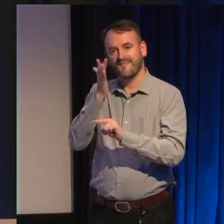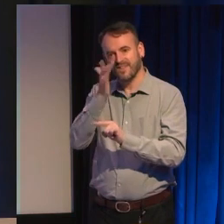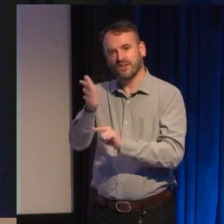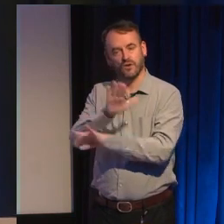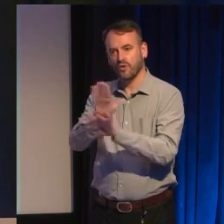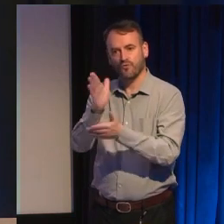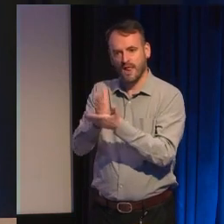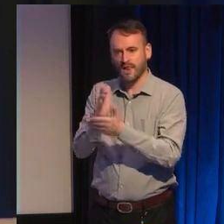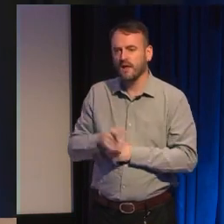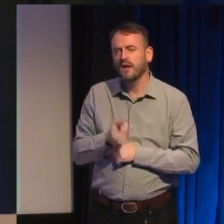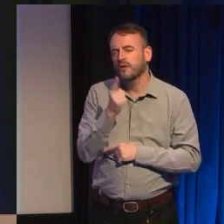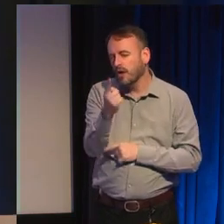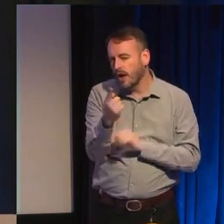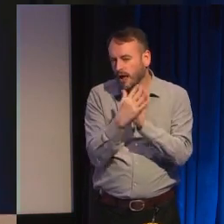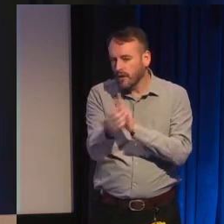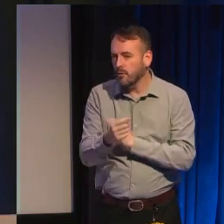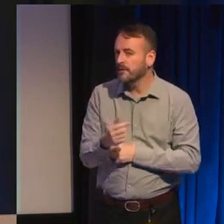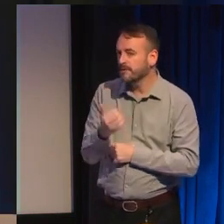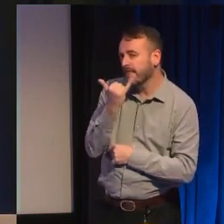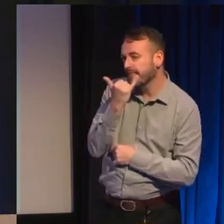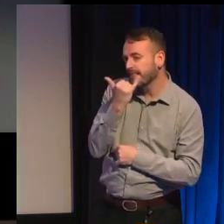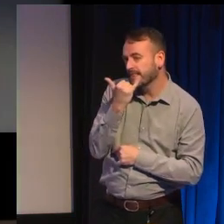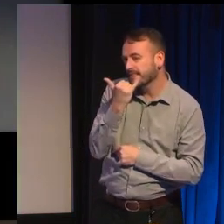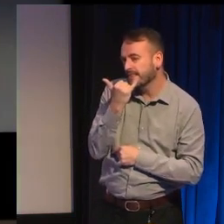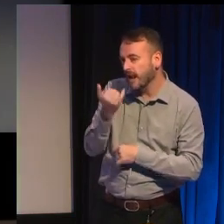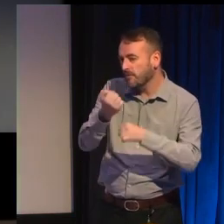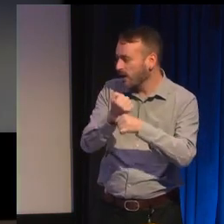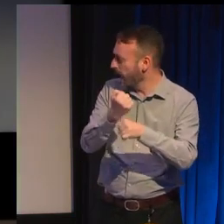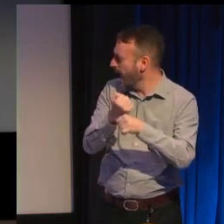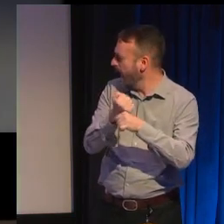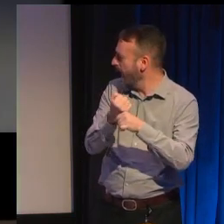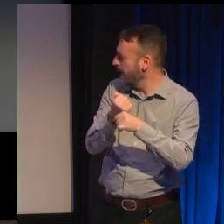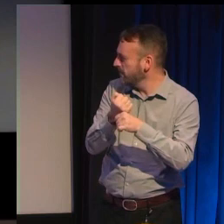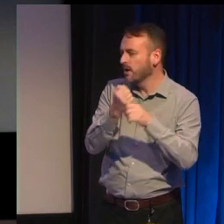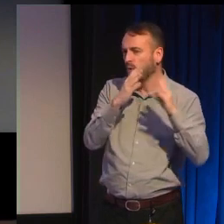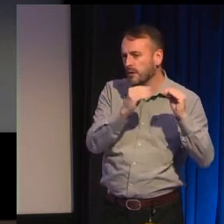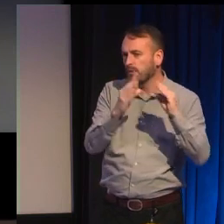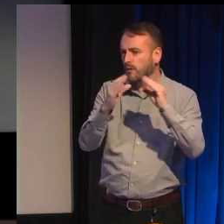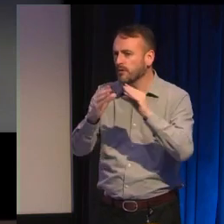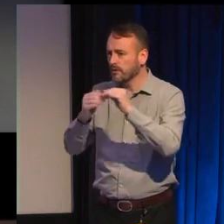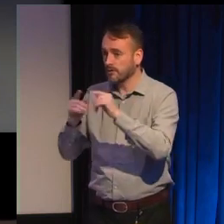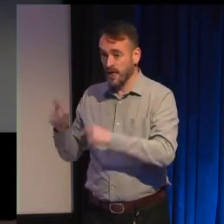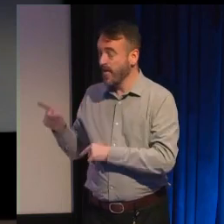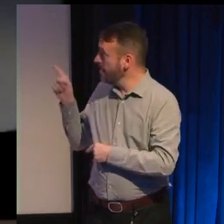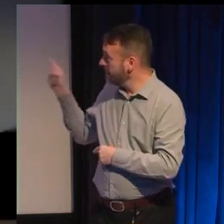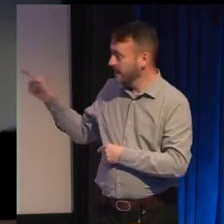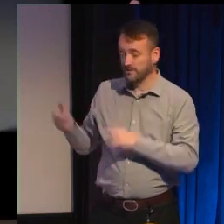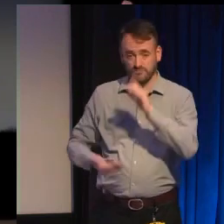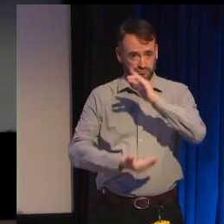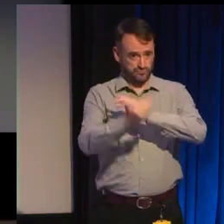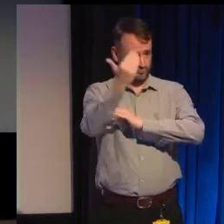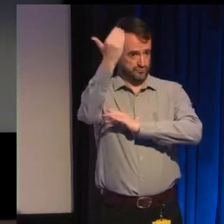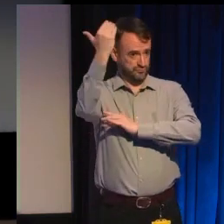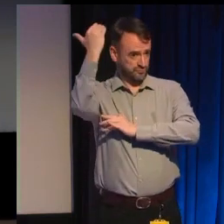of this telephone game in action is the stock medieval setting particularly this popular idea of a strictly white European